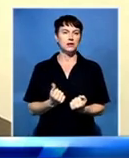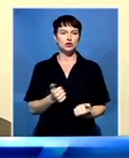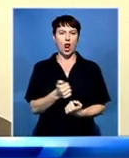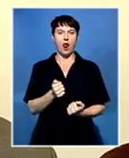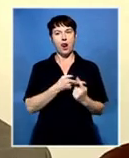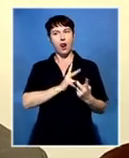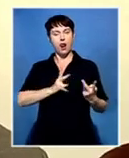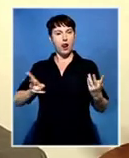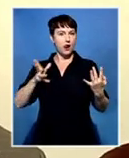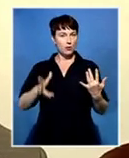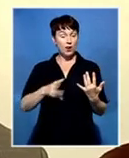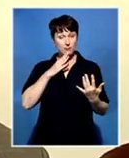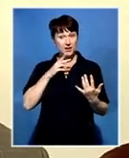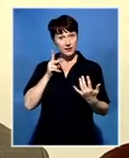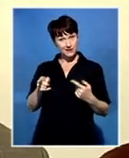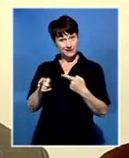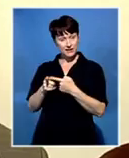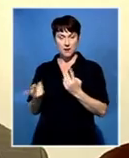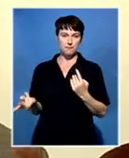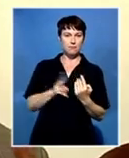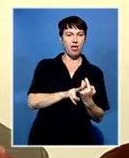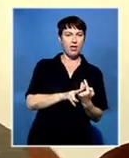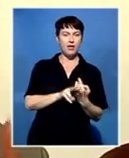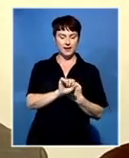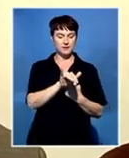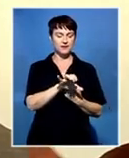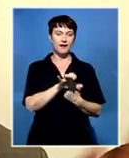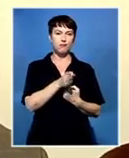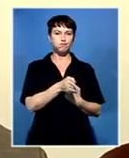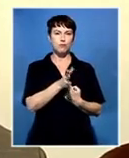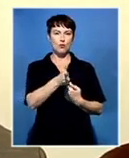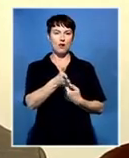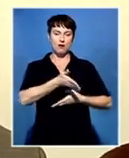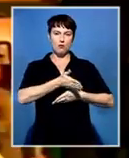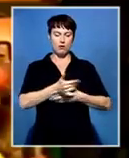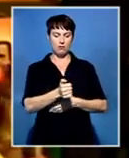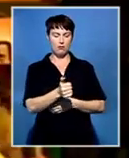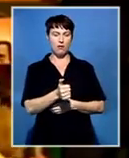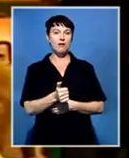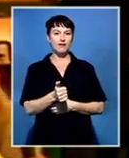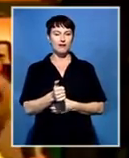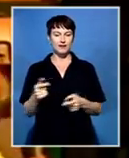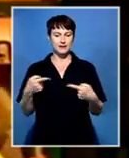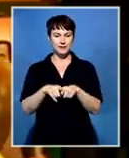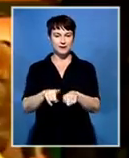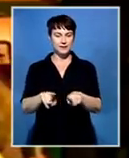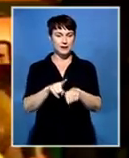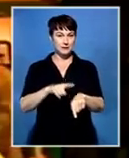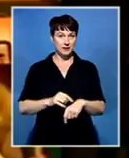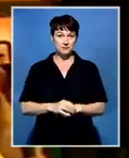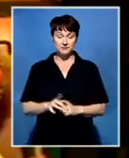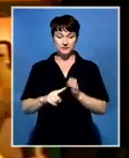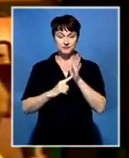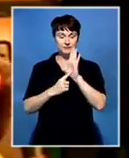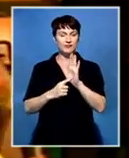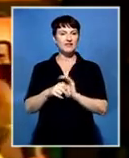and these two channels will come back to the SABC and work simultaneously on multi-trades. The channel will broadcast on